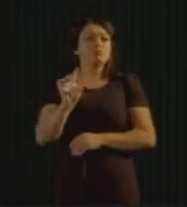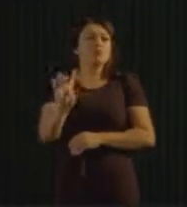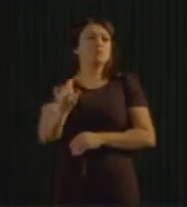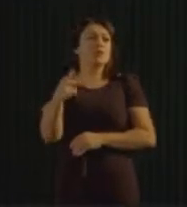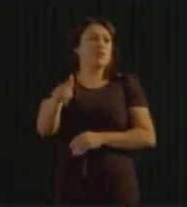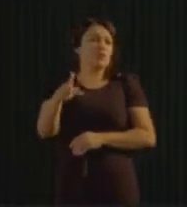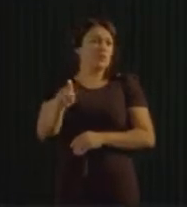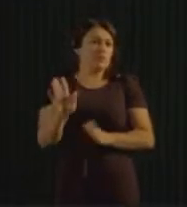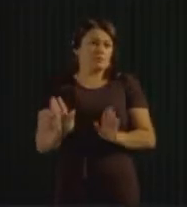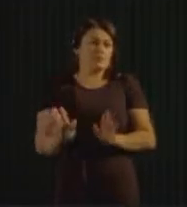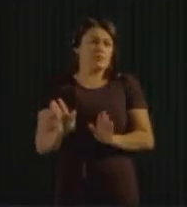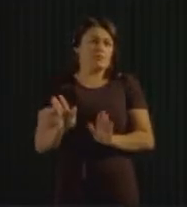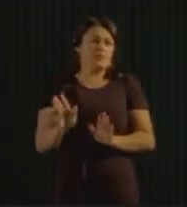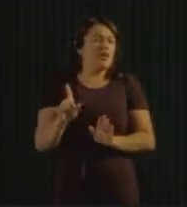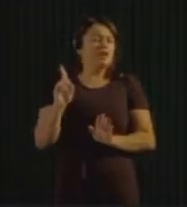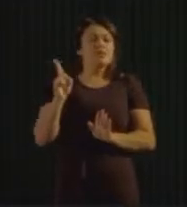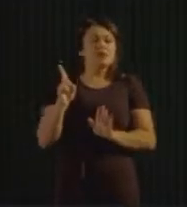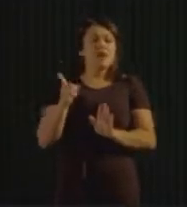has a huge impact.